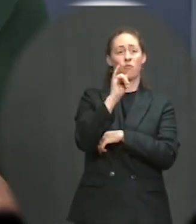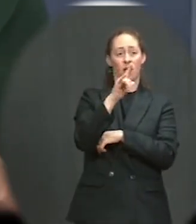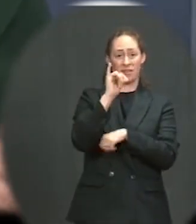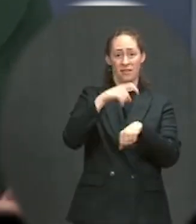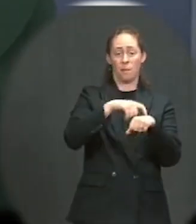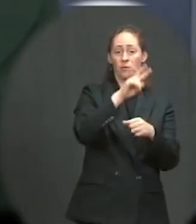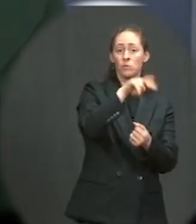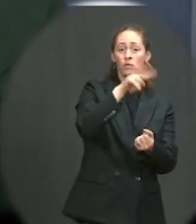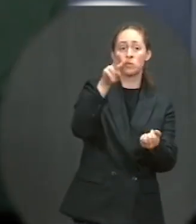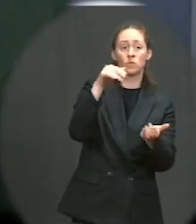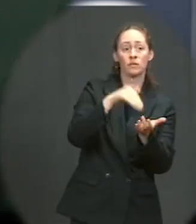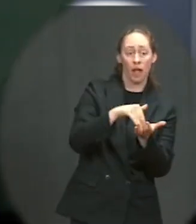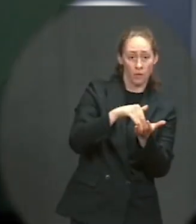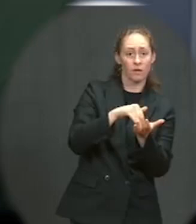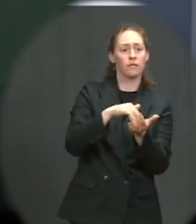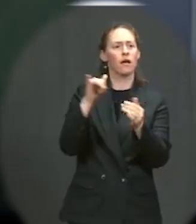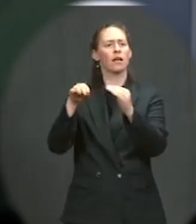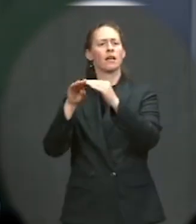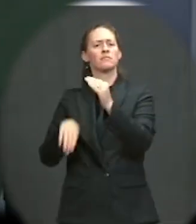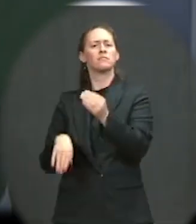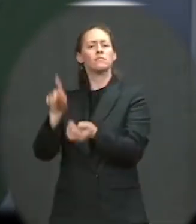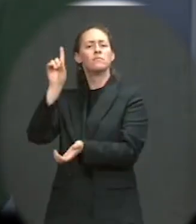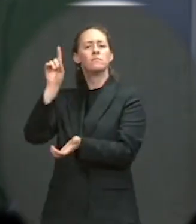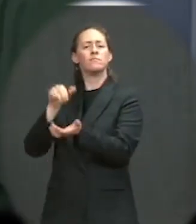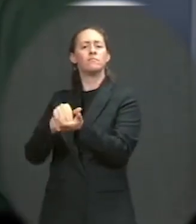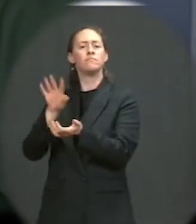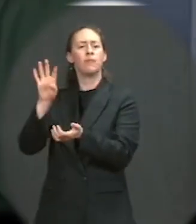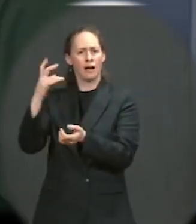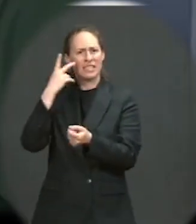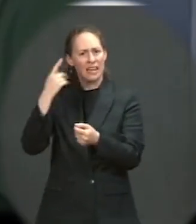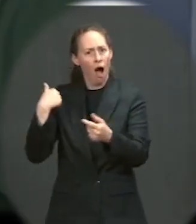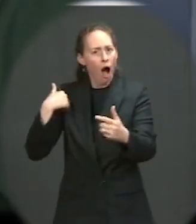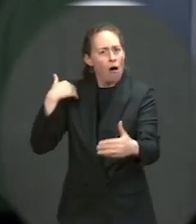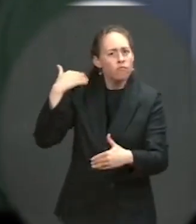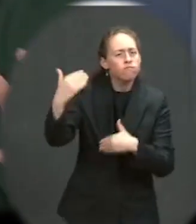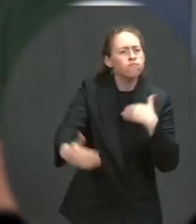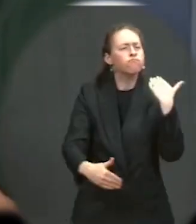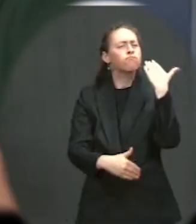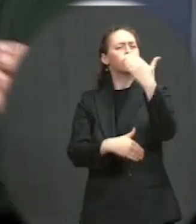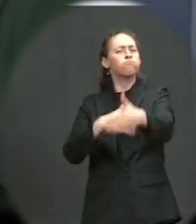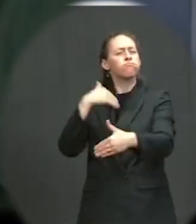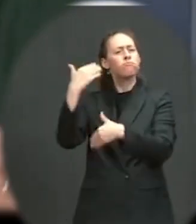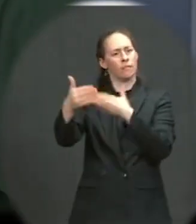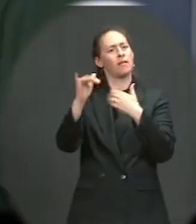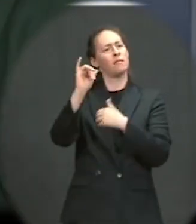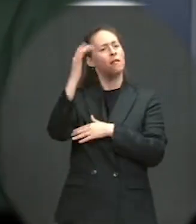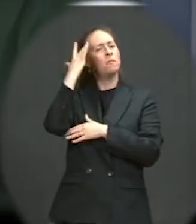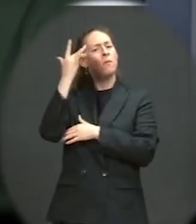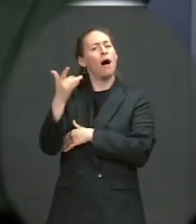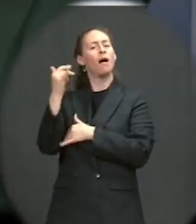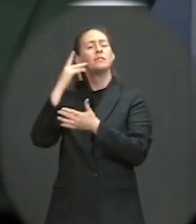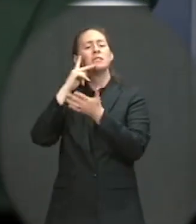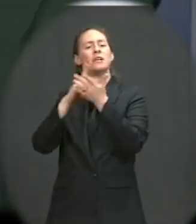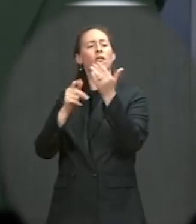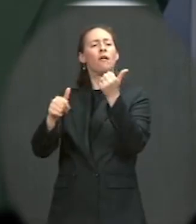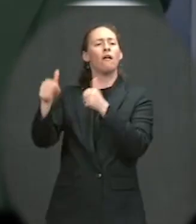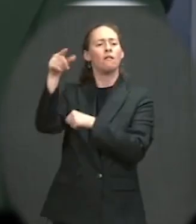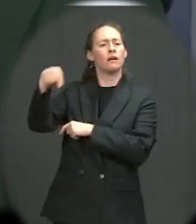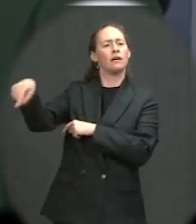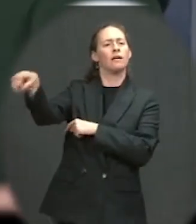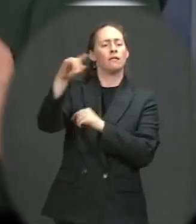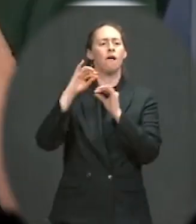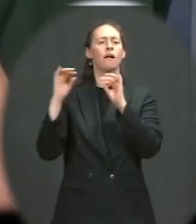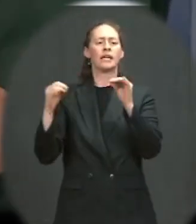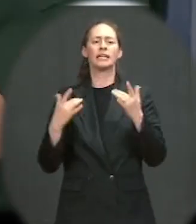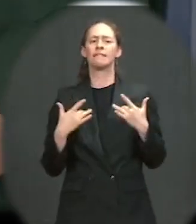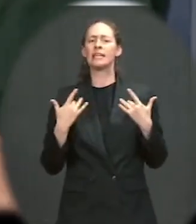Is there still more work to do? Absolutely. That's the purview of Secretary Mayorkas, but it's important every component of our government is coordinated. Was